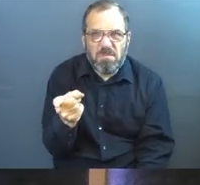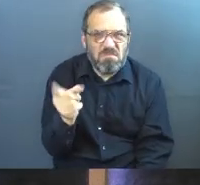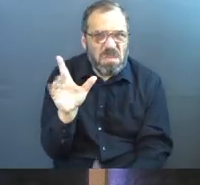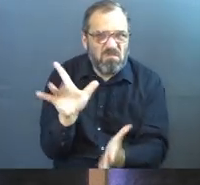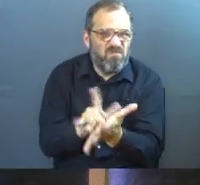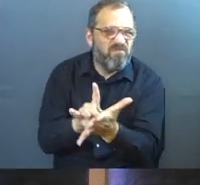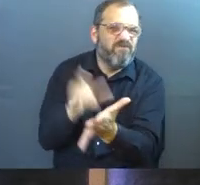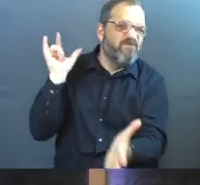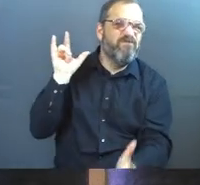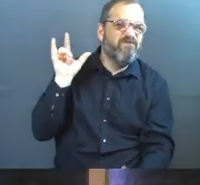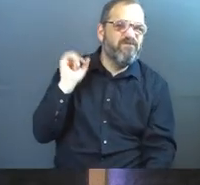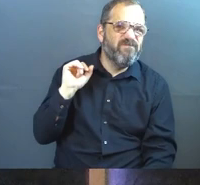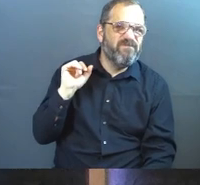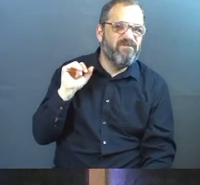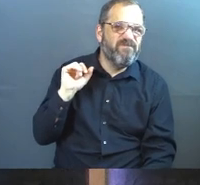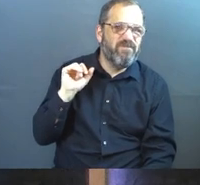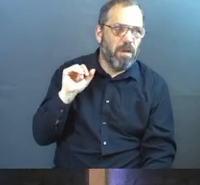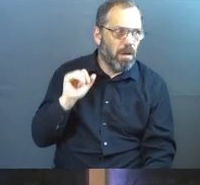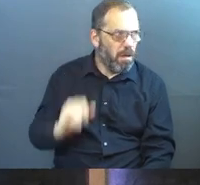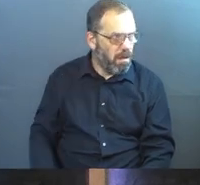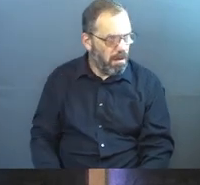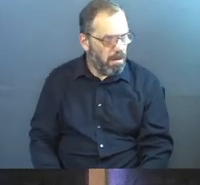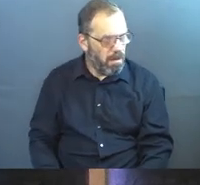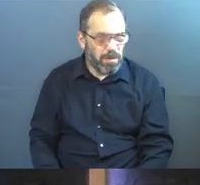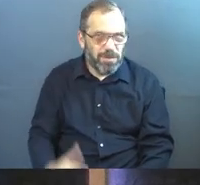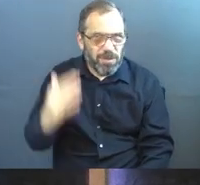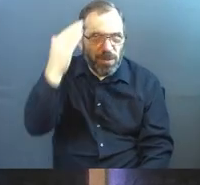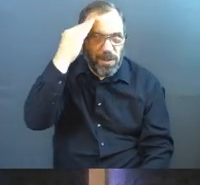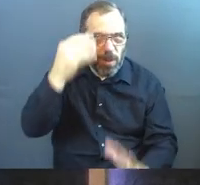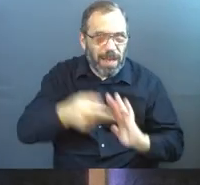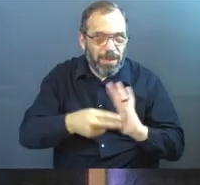that you possibly can. Does any of this sound familiar?